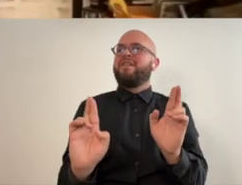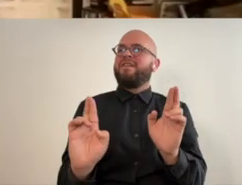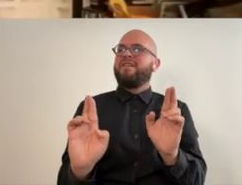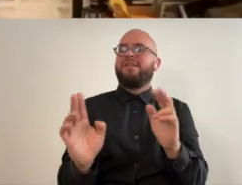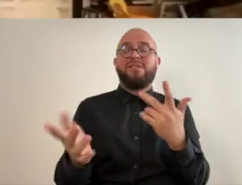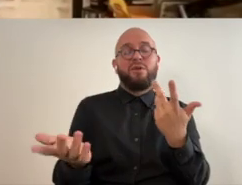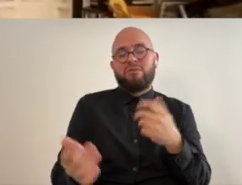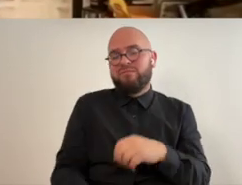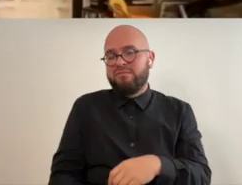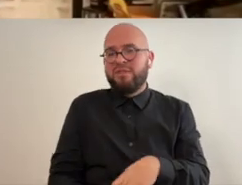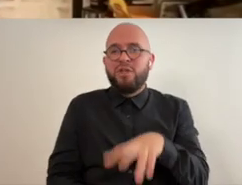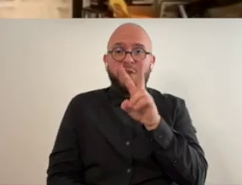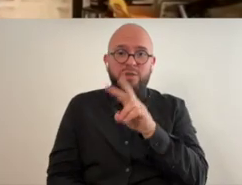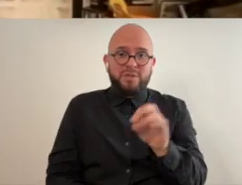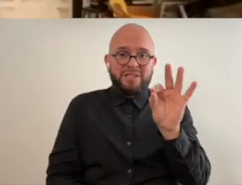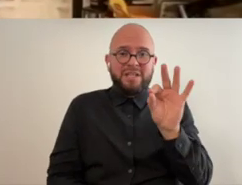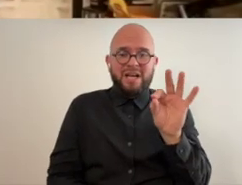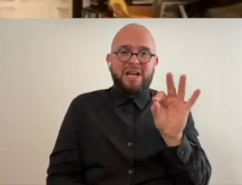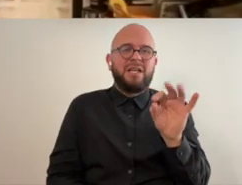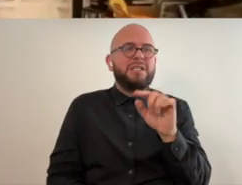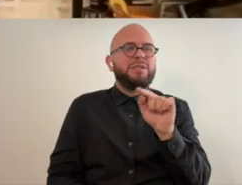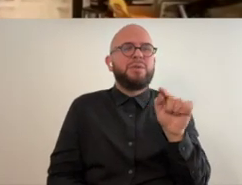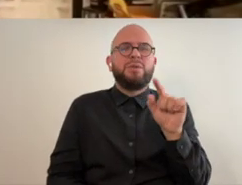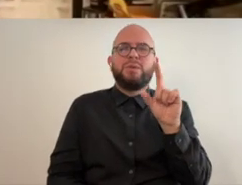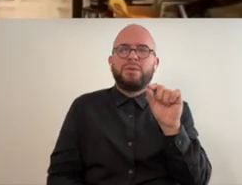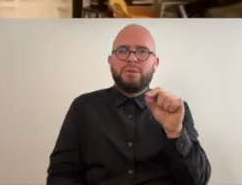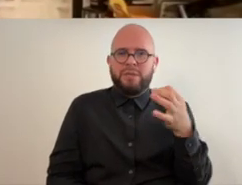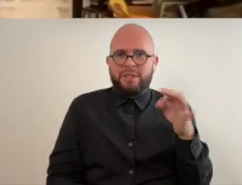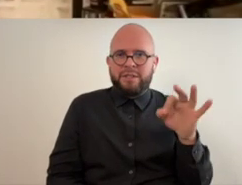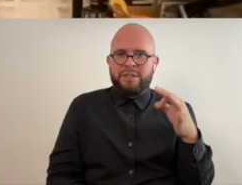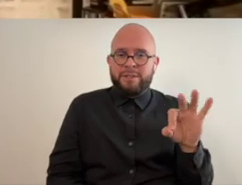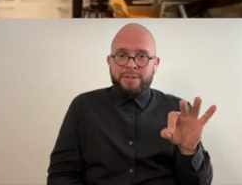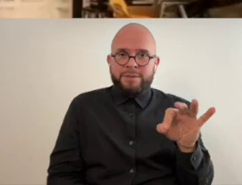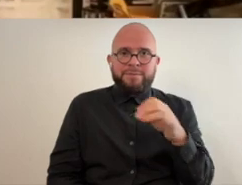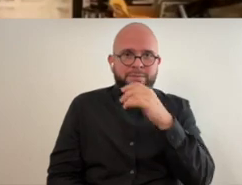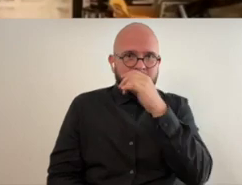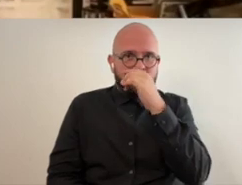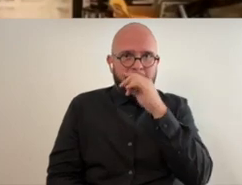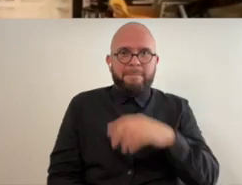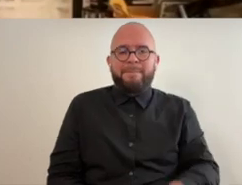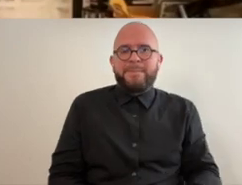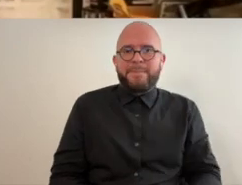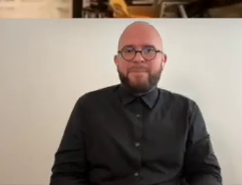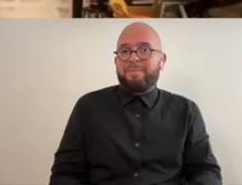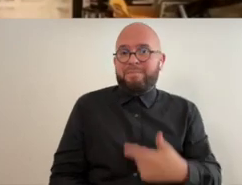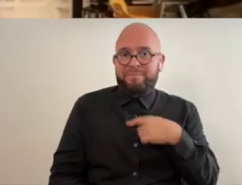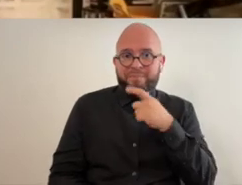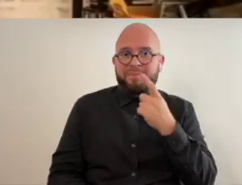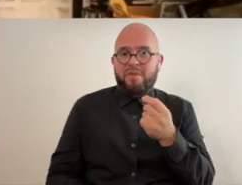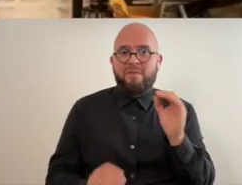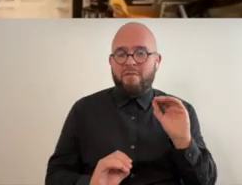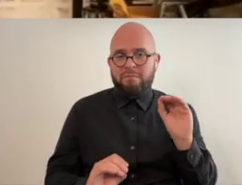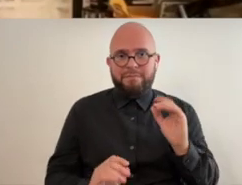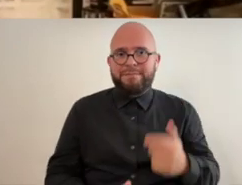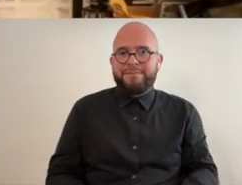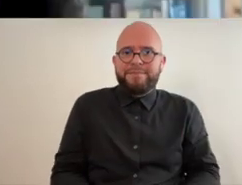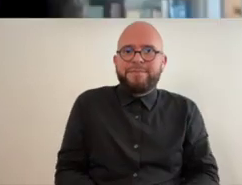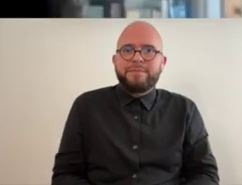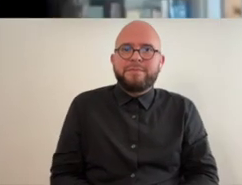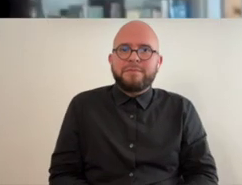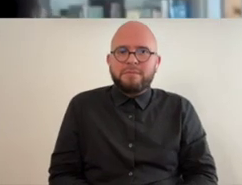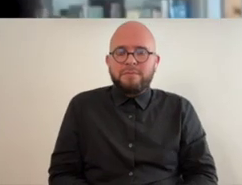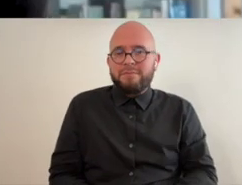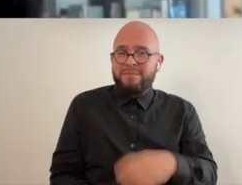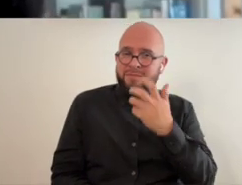yeah so from 2000 2009 to 2019 2018 um i didn't do anything wow